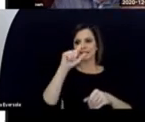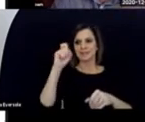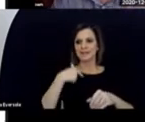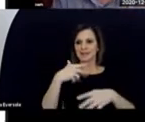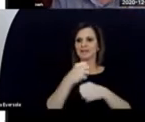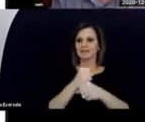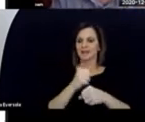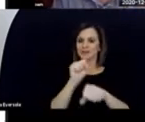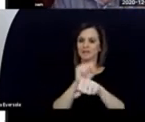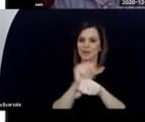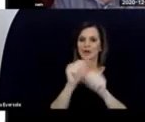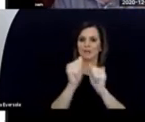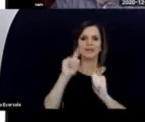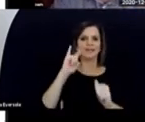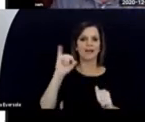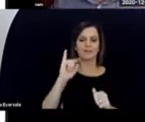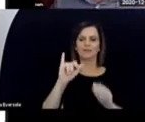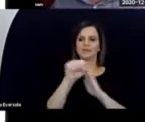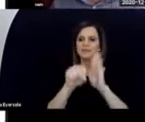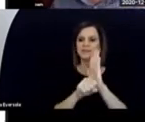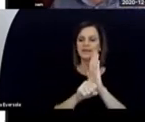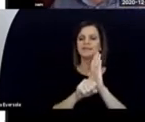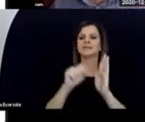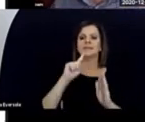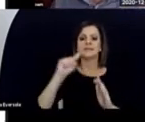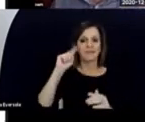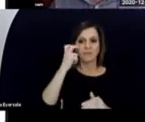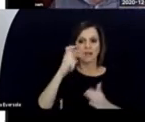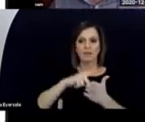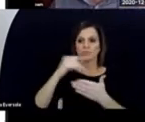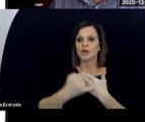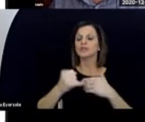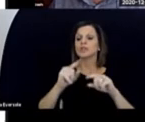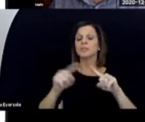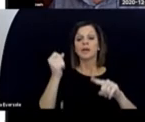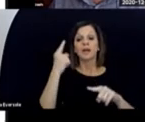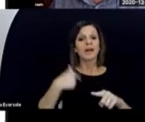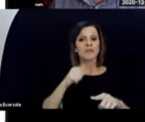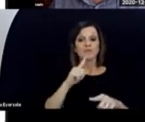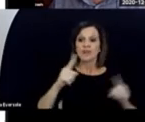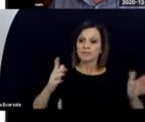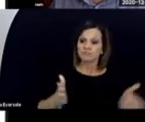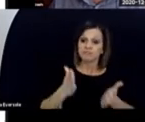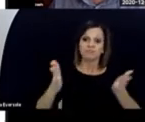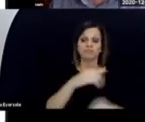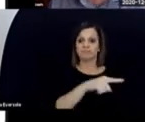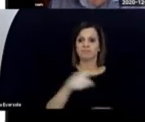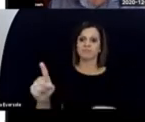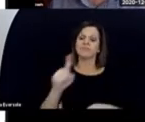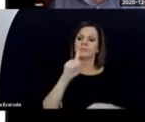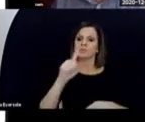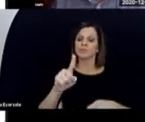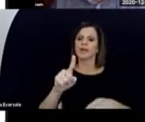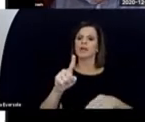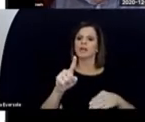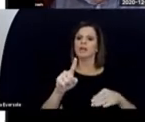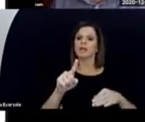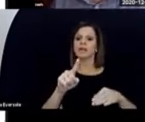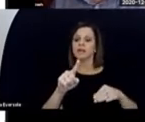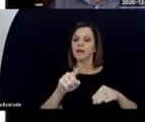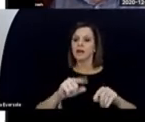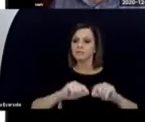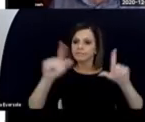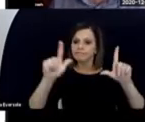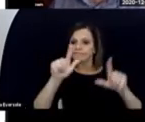job with the California State Deaf-Blind Project. And I urge you to